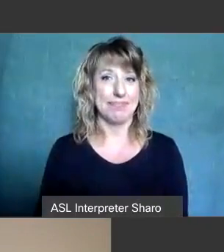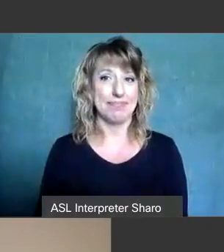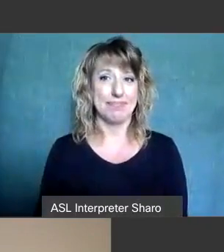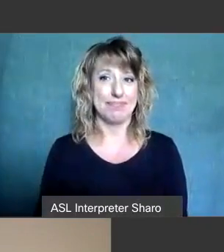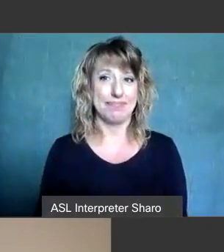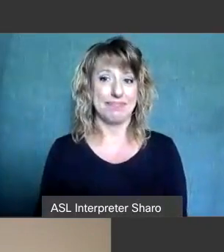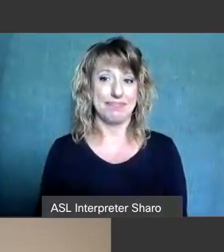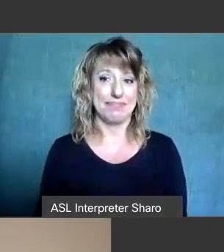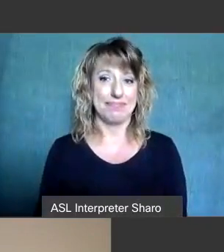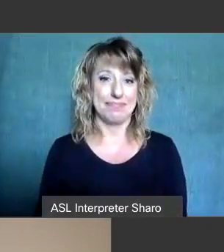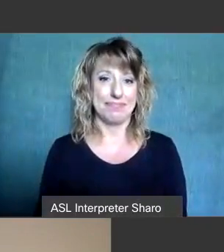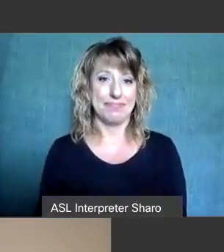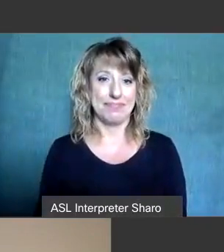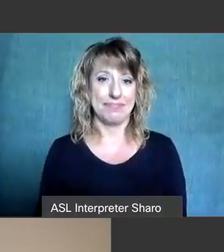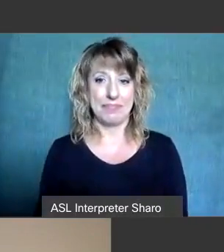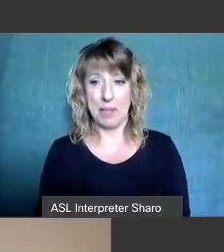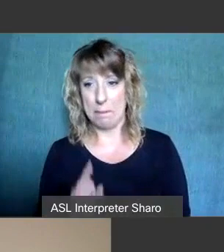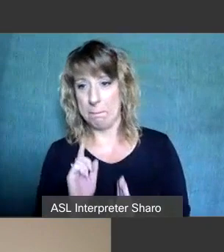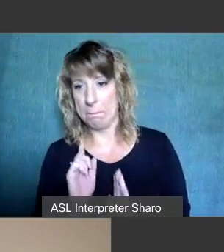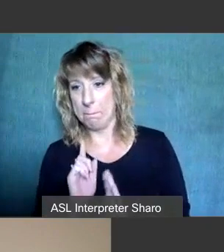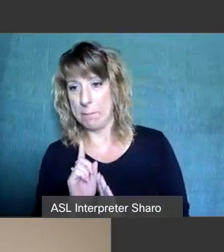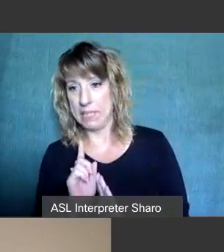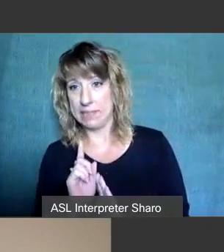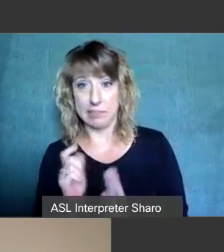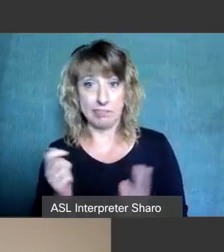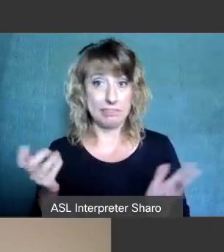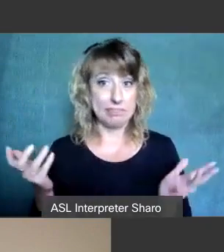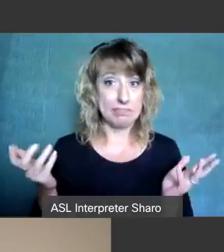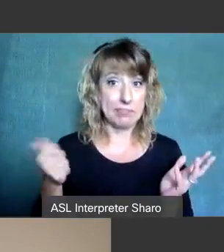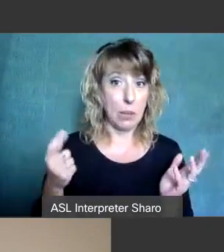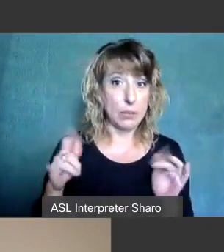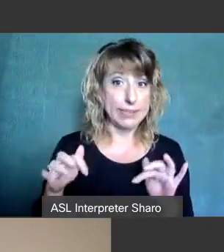i'll give it a minute i'll anybody's typing